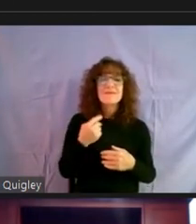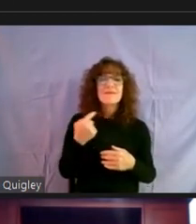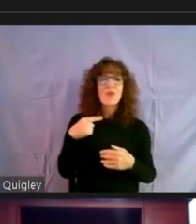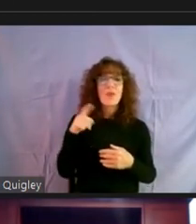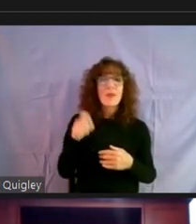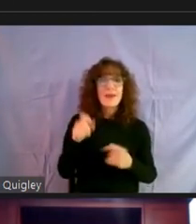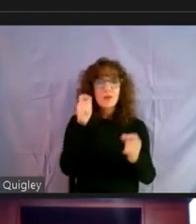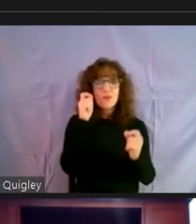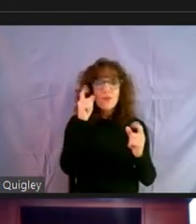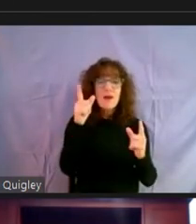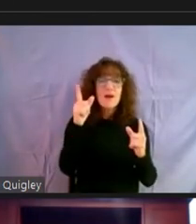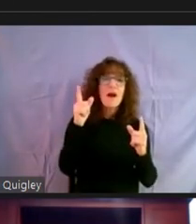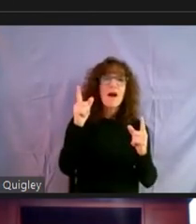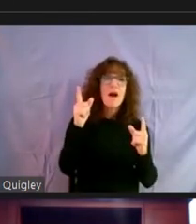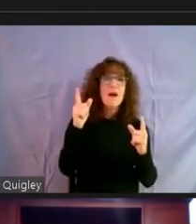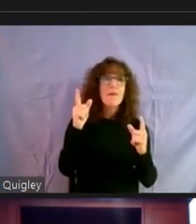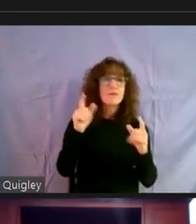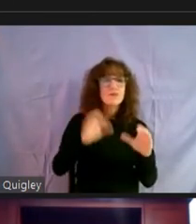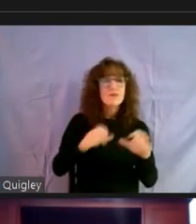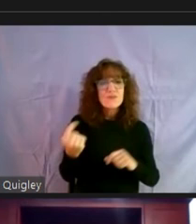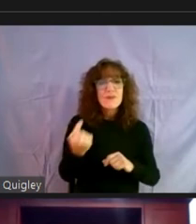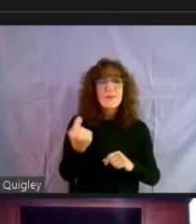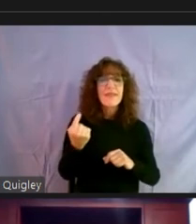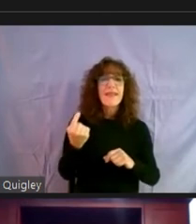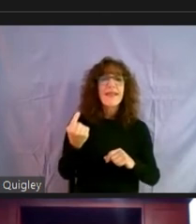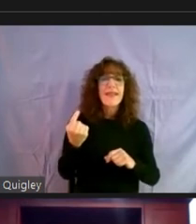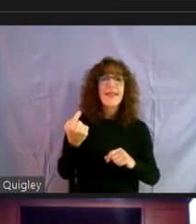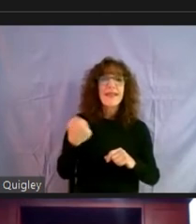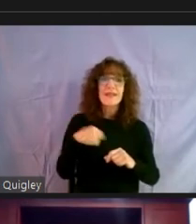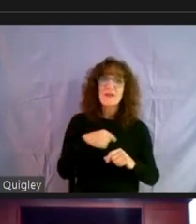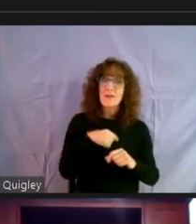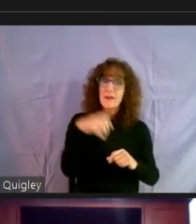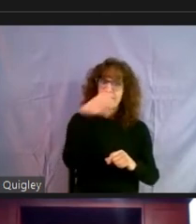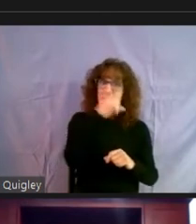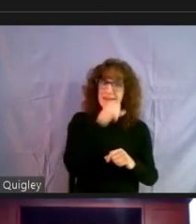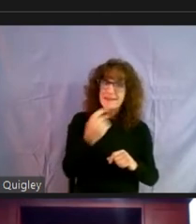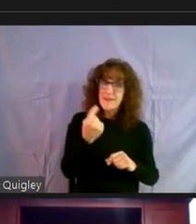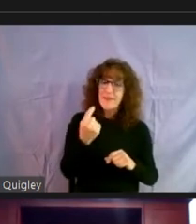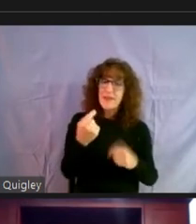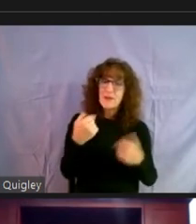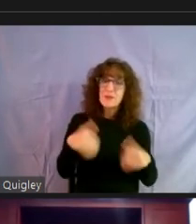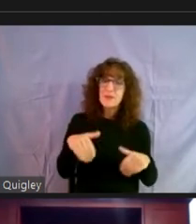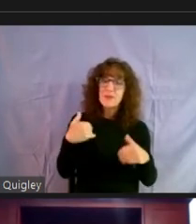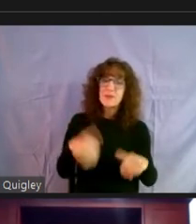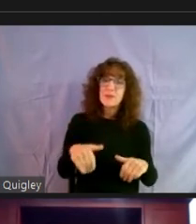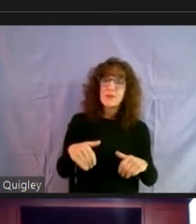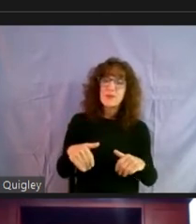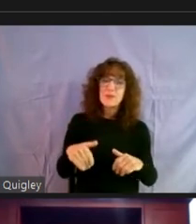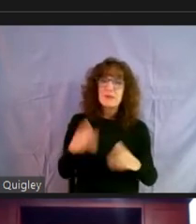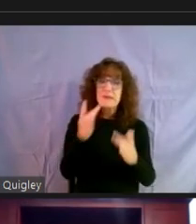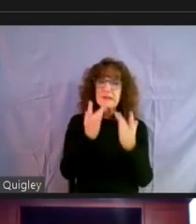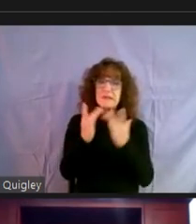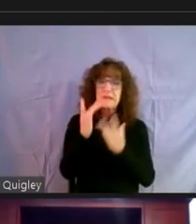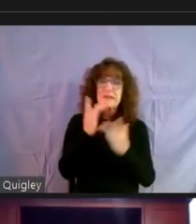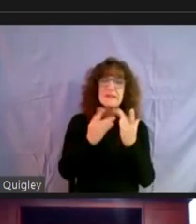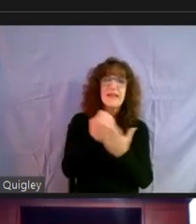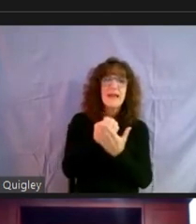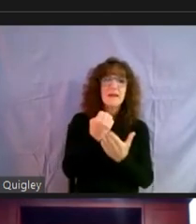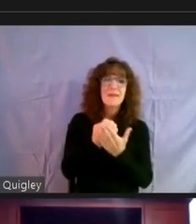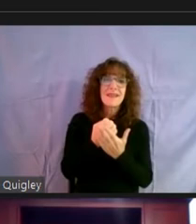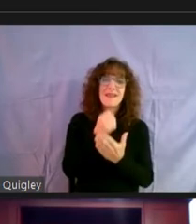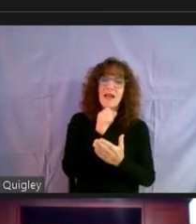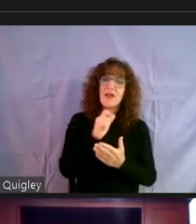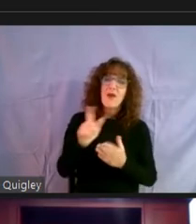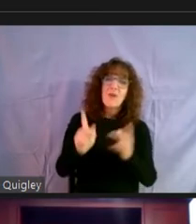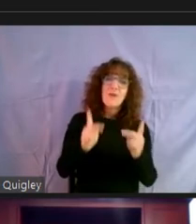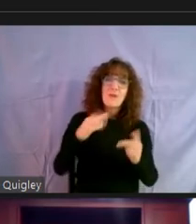to wake up and see that, um, we missed out on something and it was a real fragile economy because not everybody had been a beneficiary of that